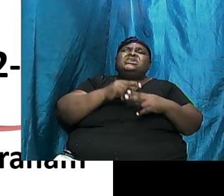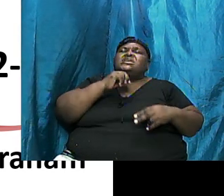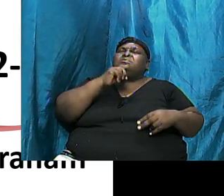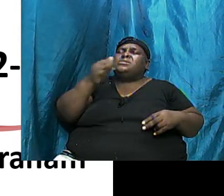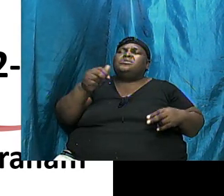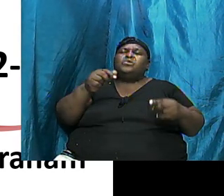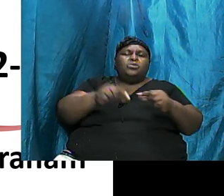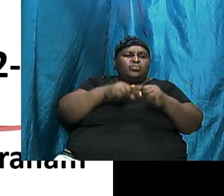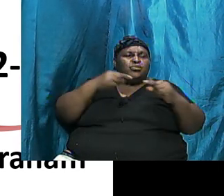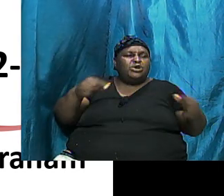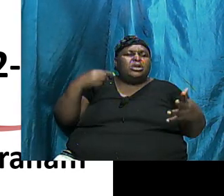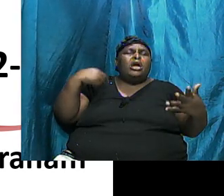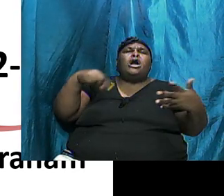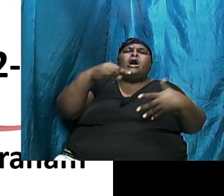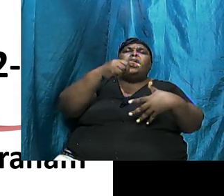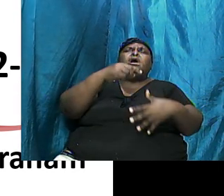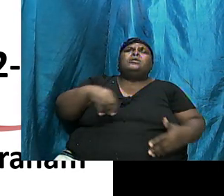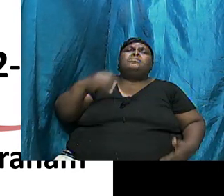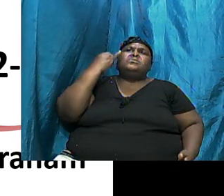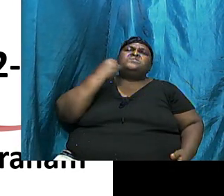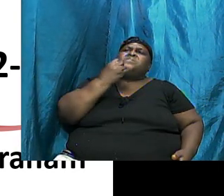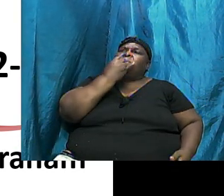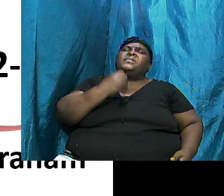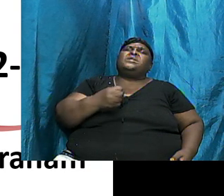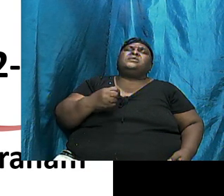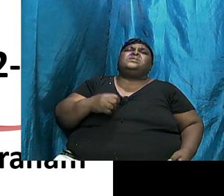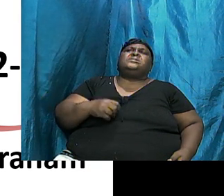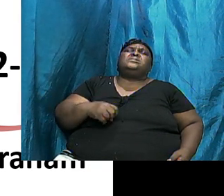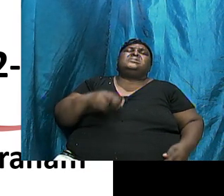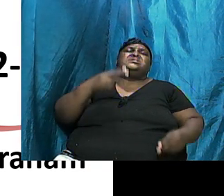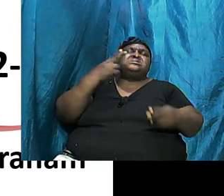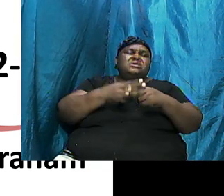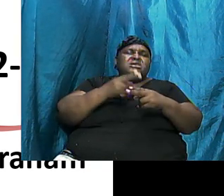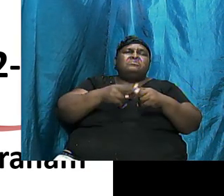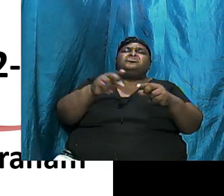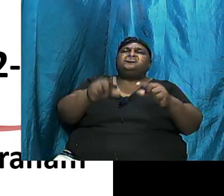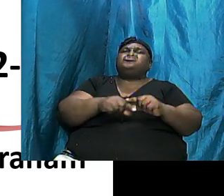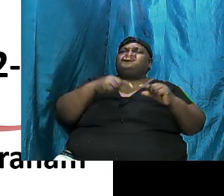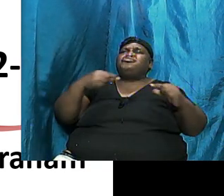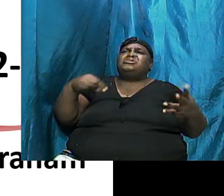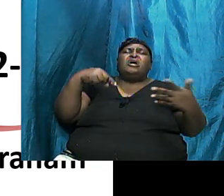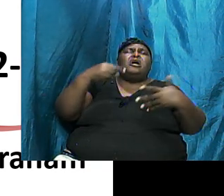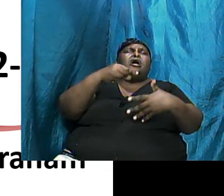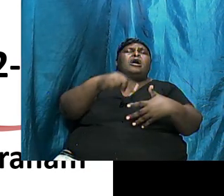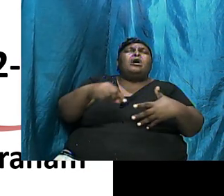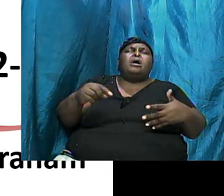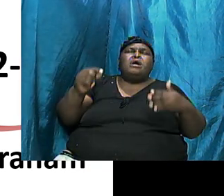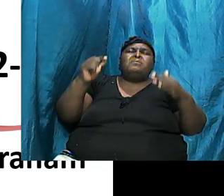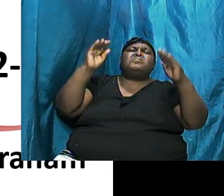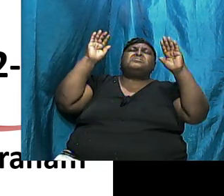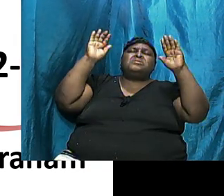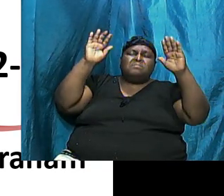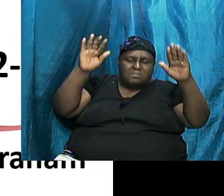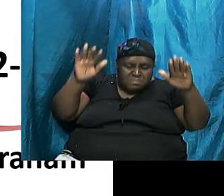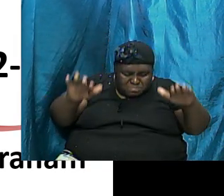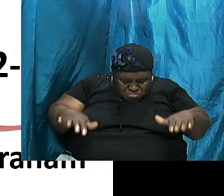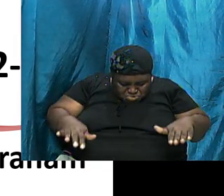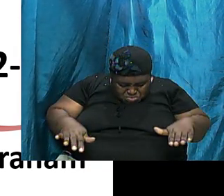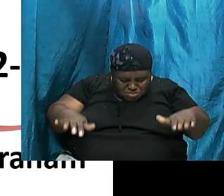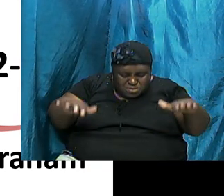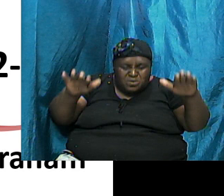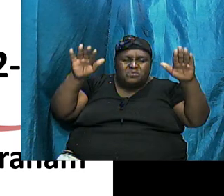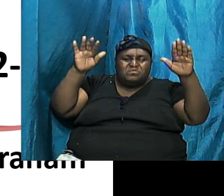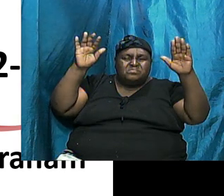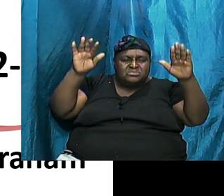His Name Is Great Amongst The Arabs His Name Is Great Amongst The Muslims But Not Only Those Two Group His